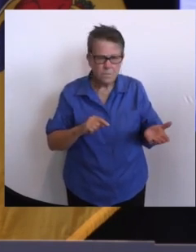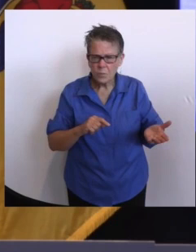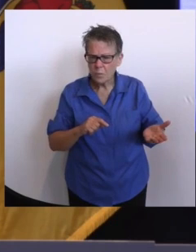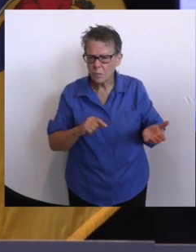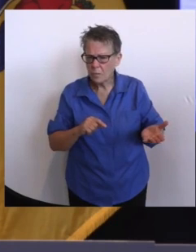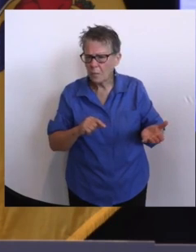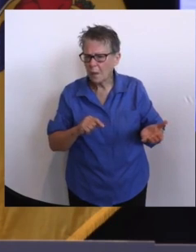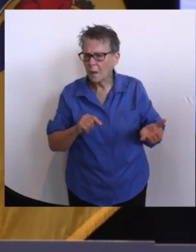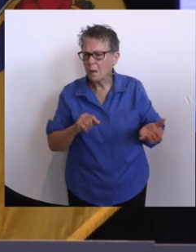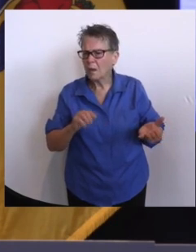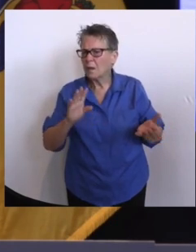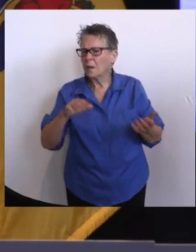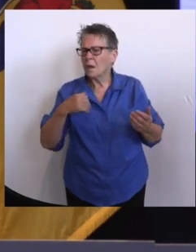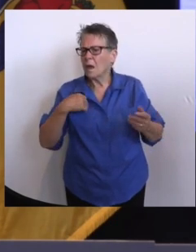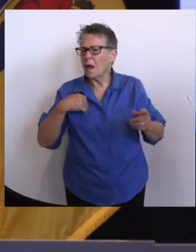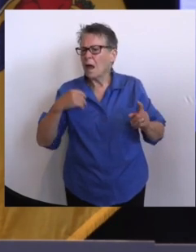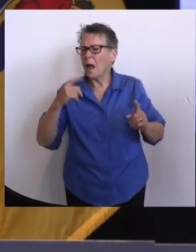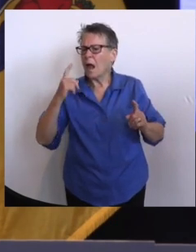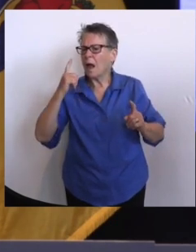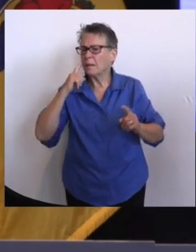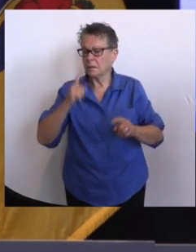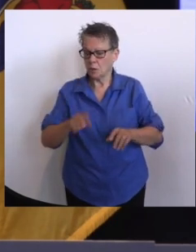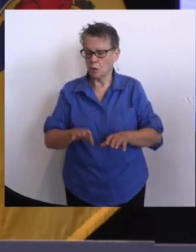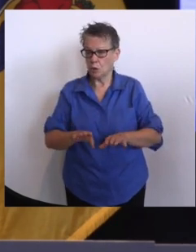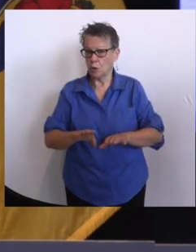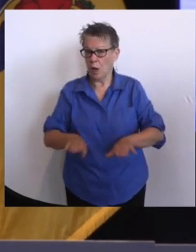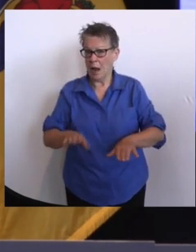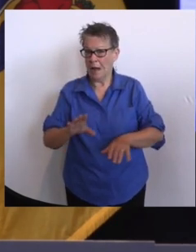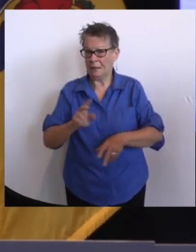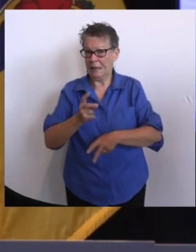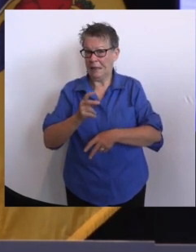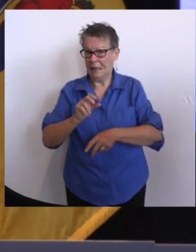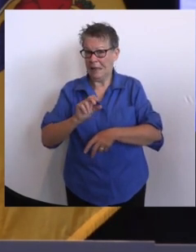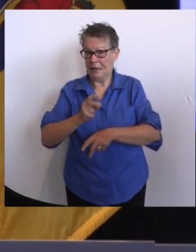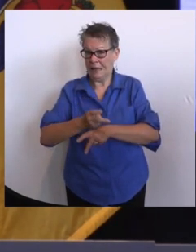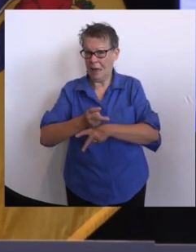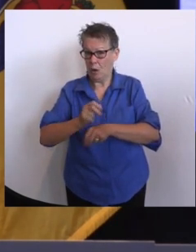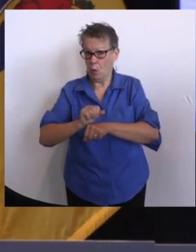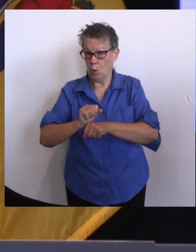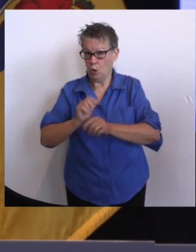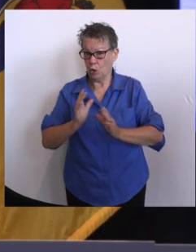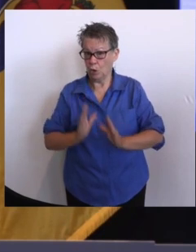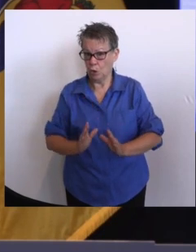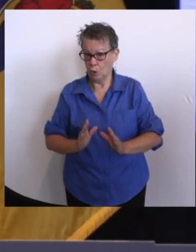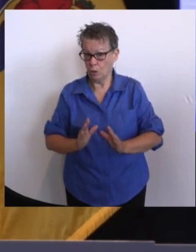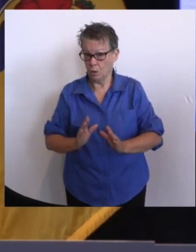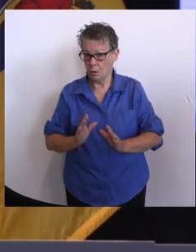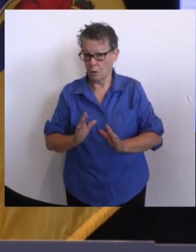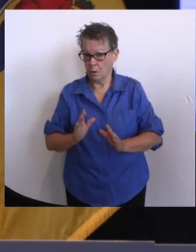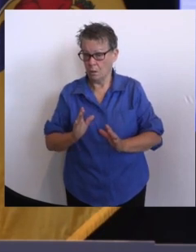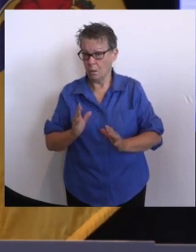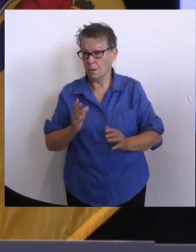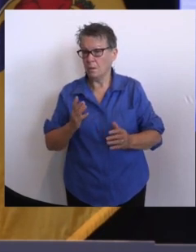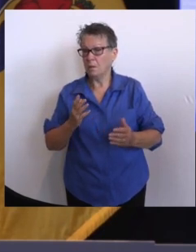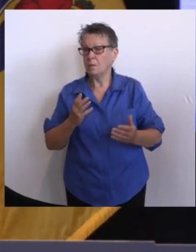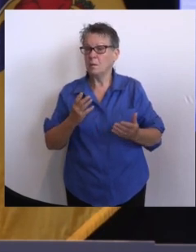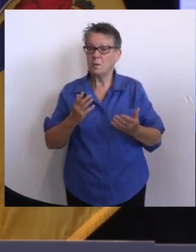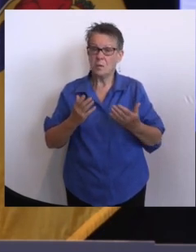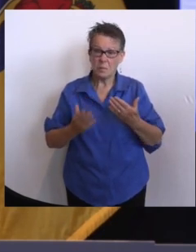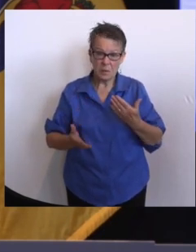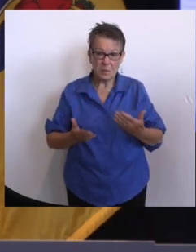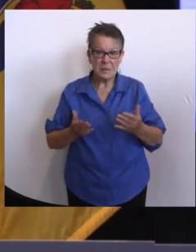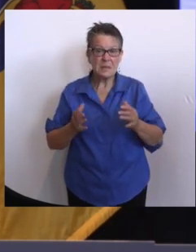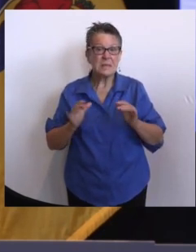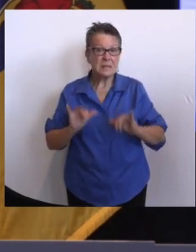child care, my sense is that we would go with the two-step move that we've been going with, which is requiring